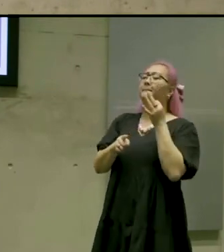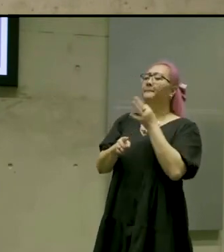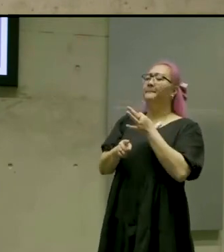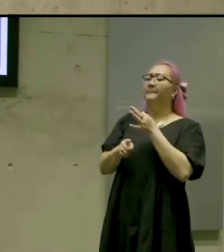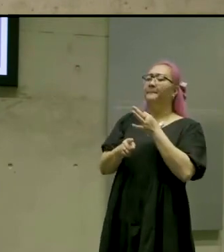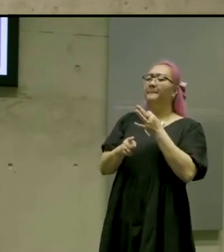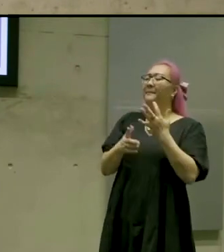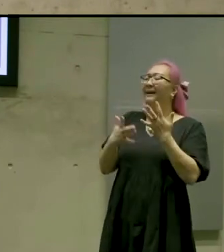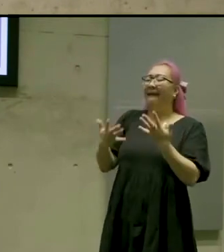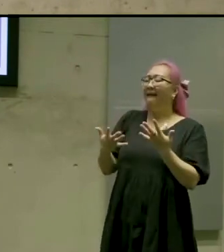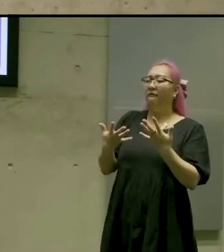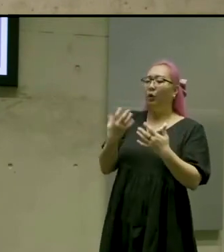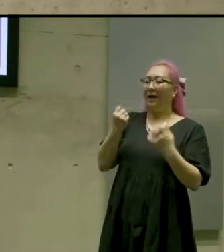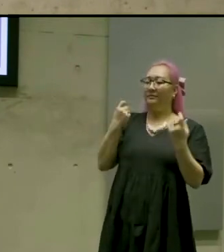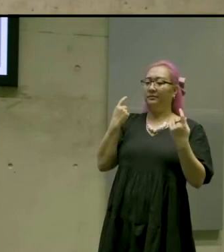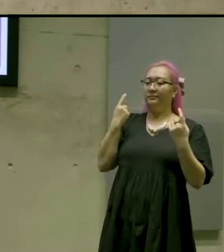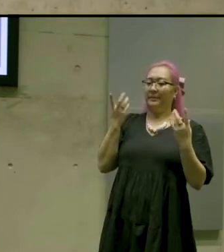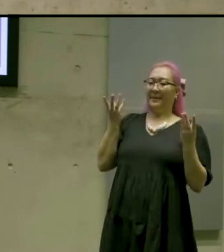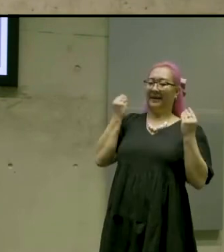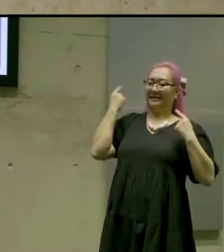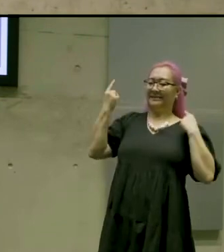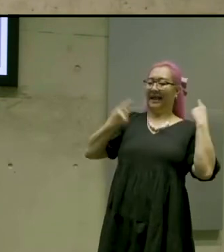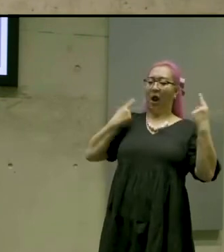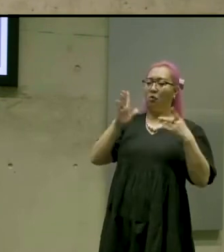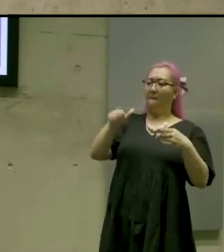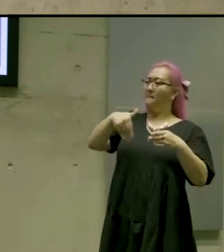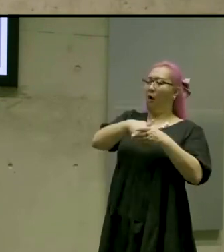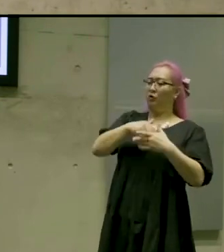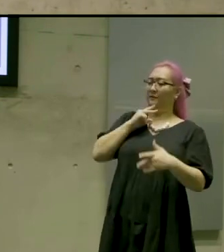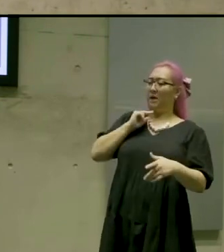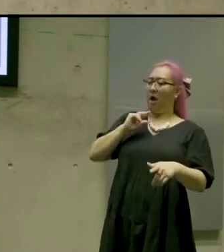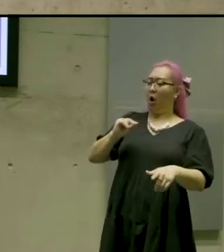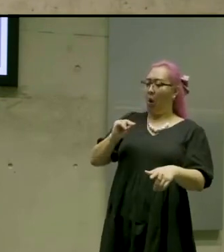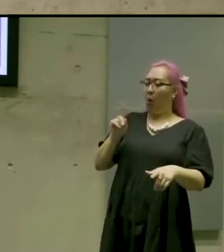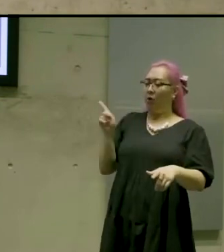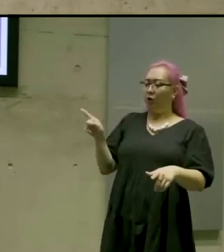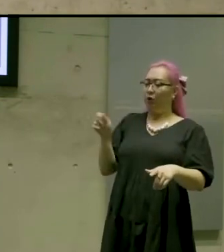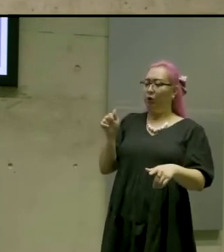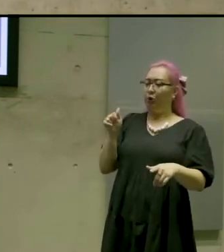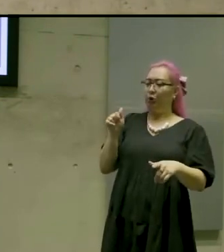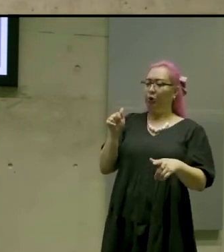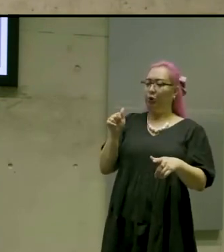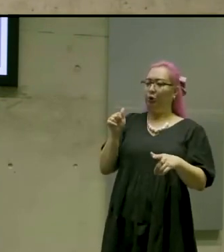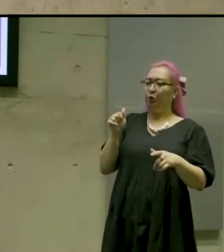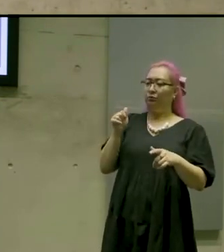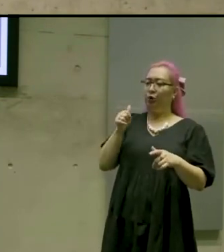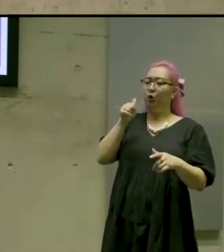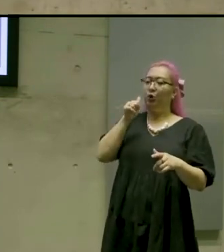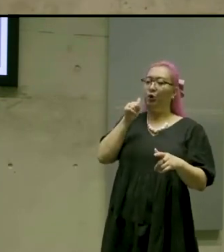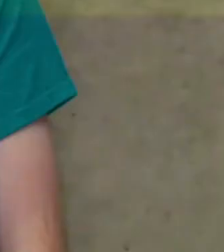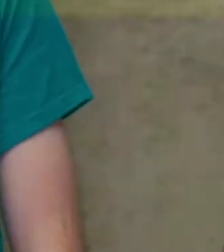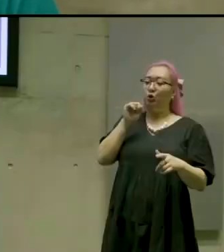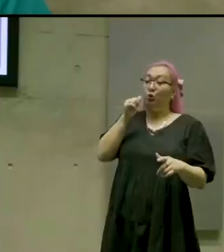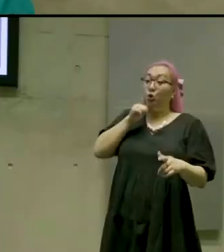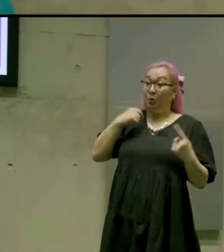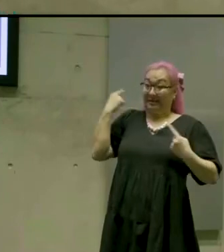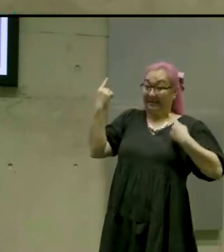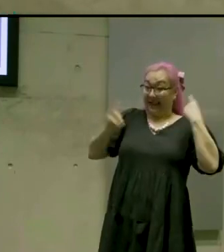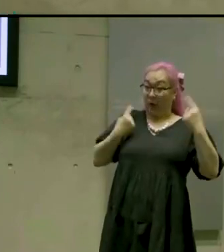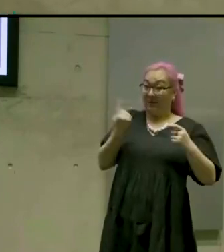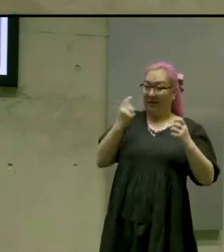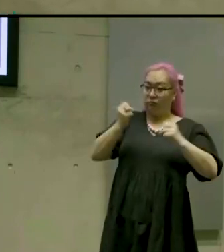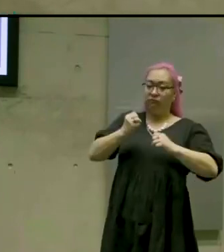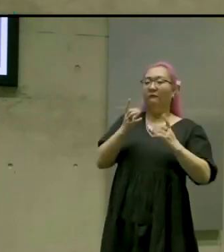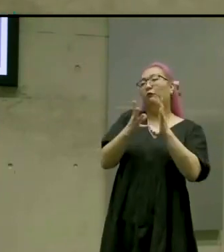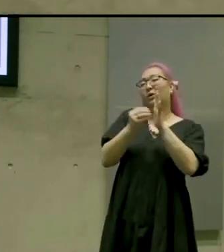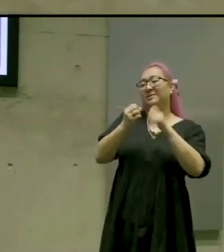dialogue uh line again did you use sort of onomatopoeia or was it more useful to say explosion as opposed to boom? Yeah so we